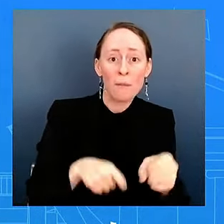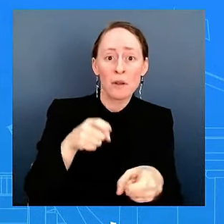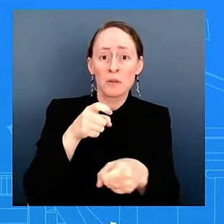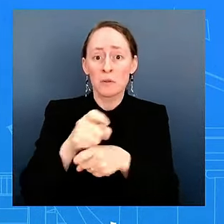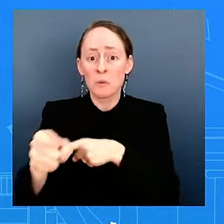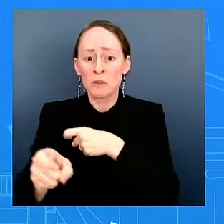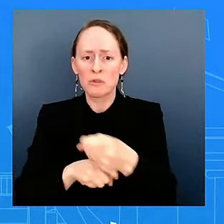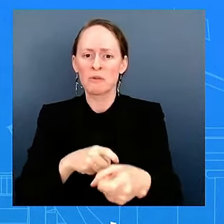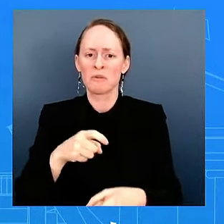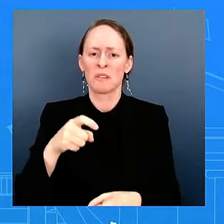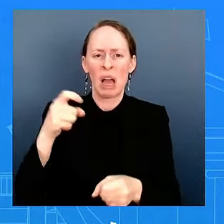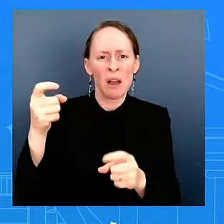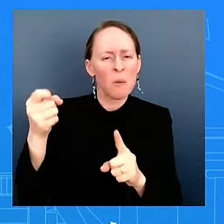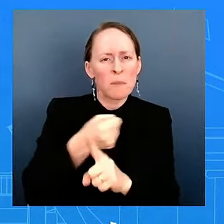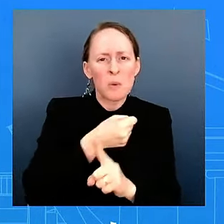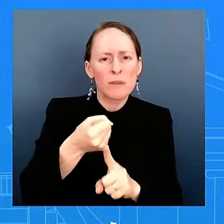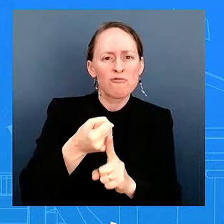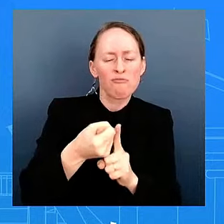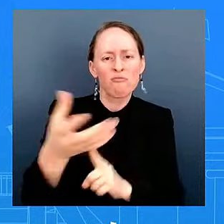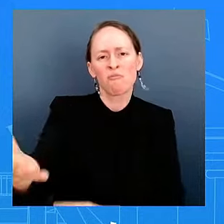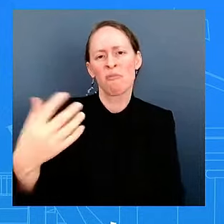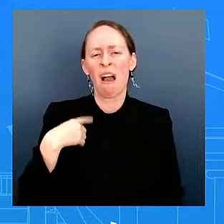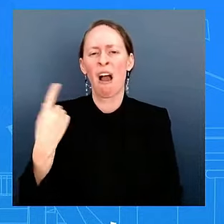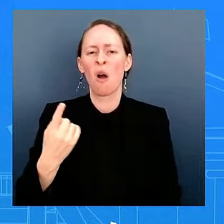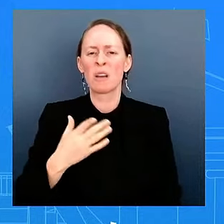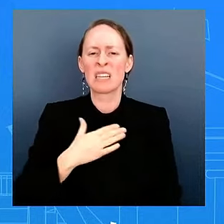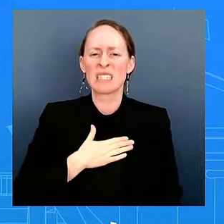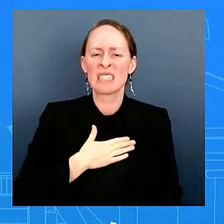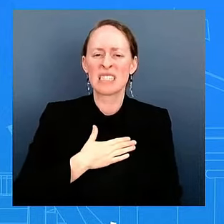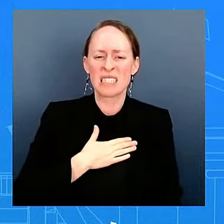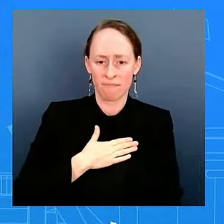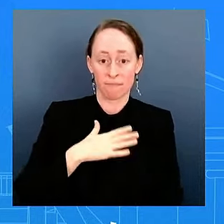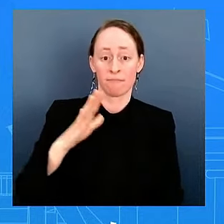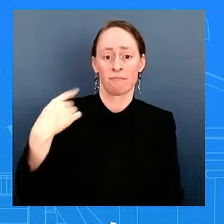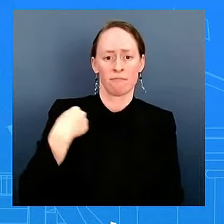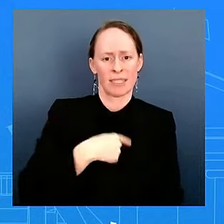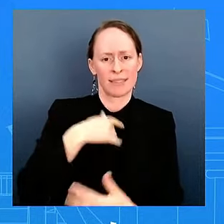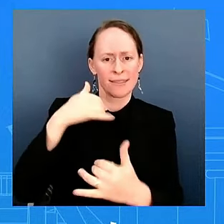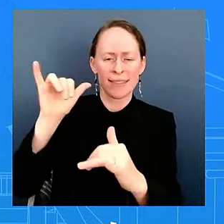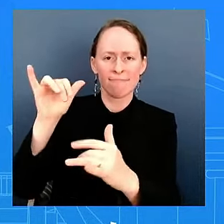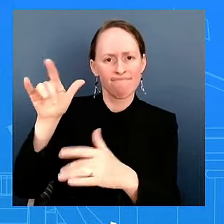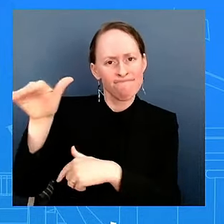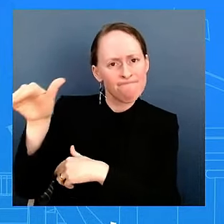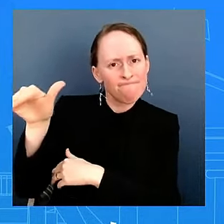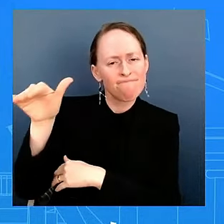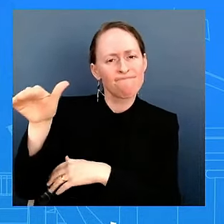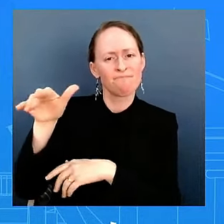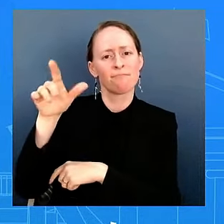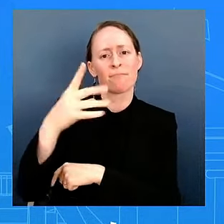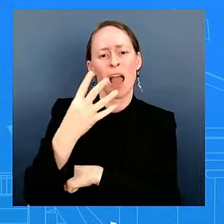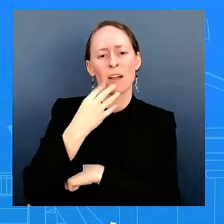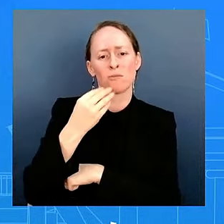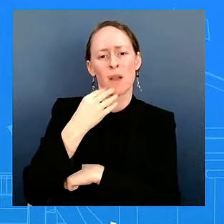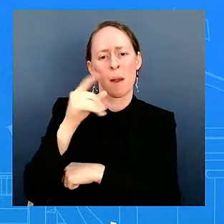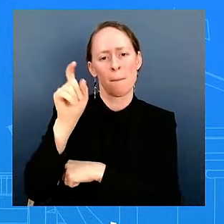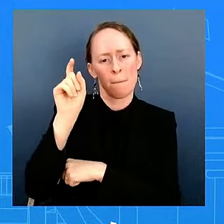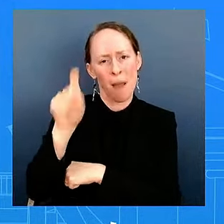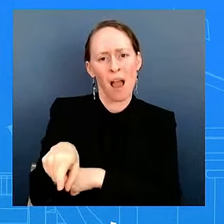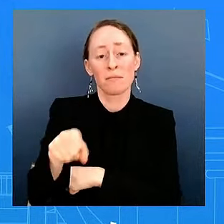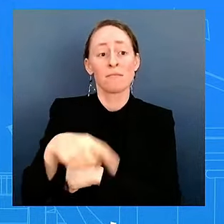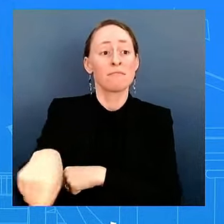consistent with Israel that it must treat all detainees humanely and with dignity in accordance with international law,